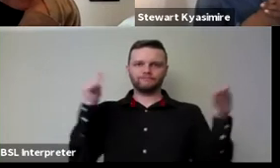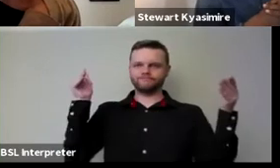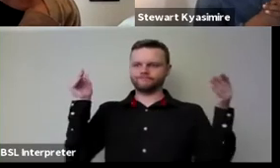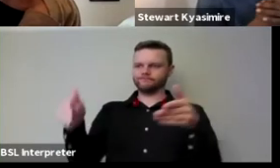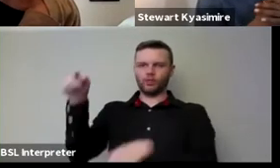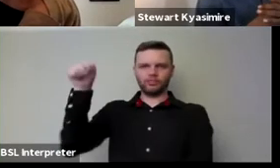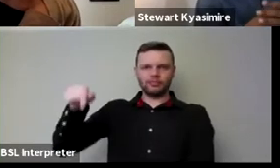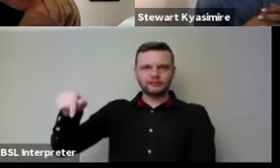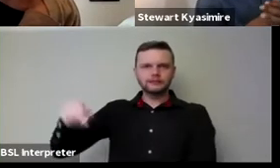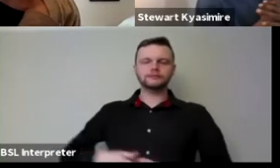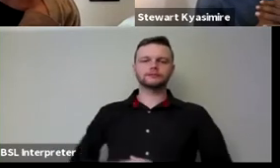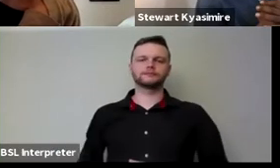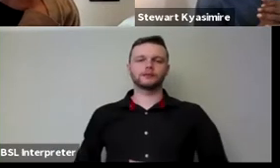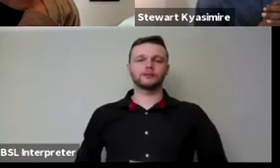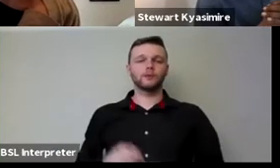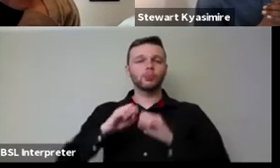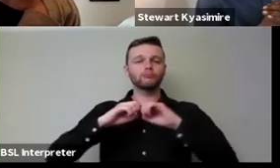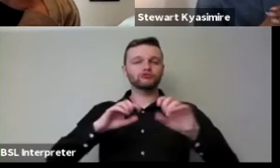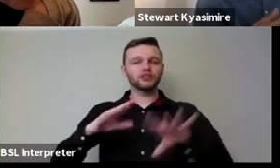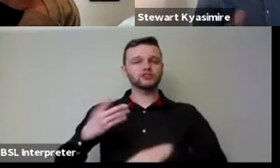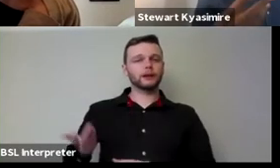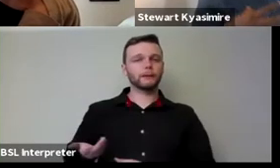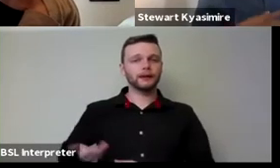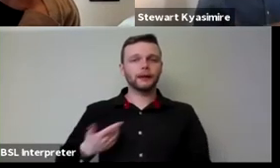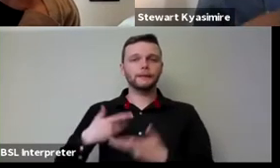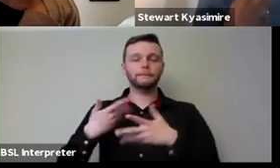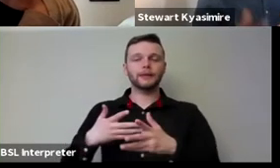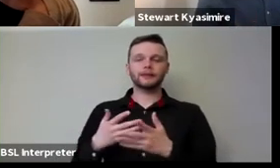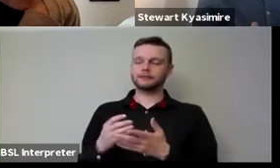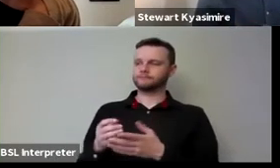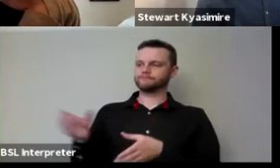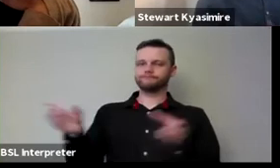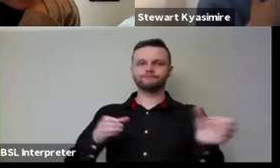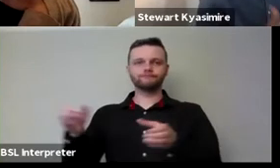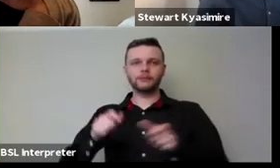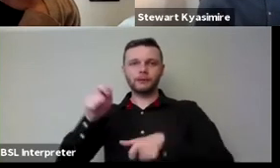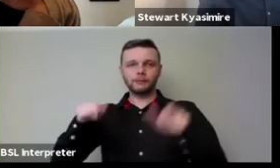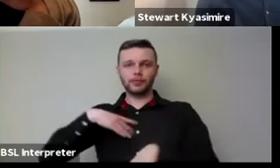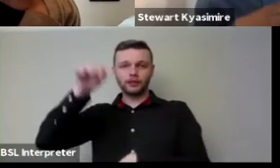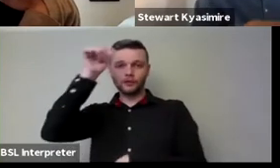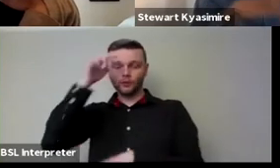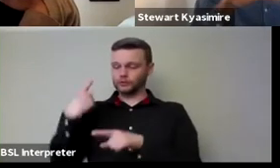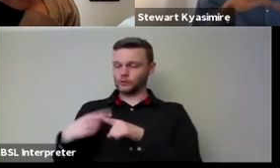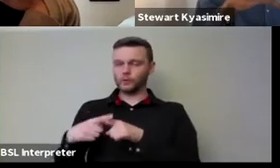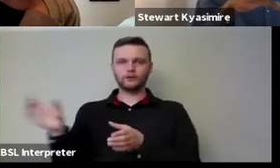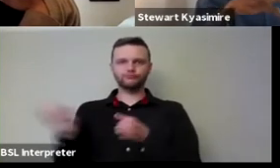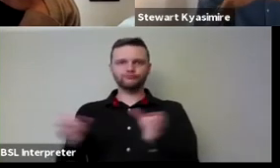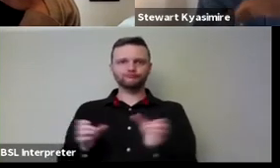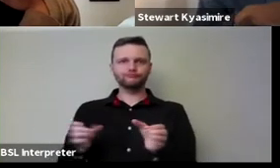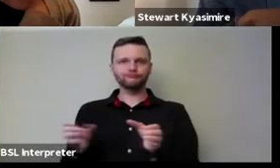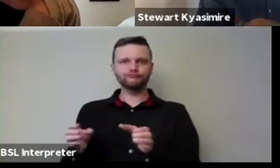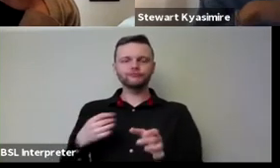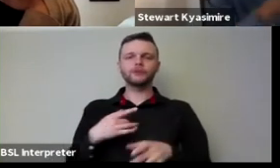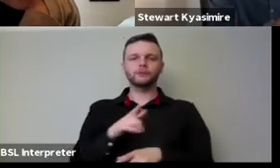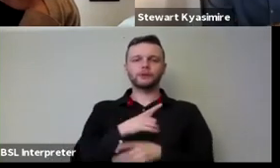they were doing in these production companies were they were hiring people that they knew so there was a fast turn around because the budgets that were